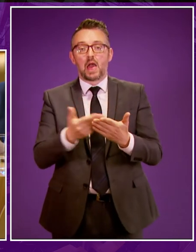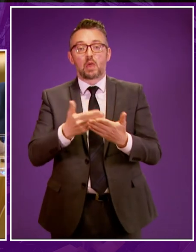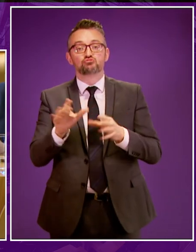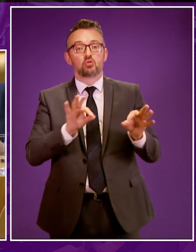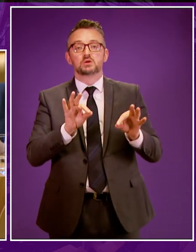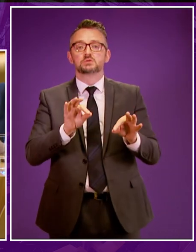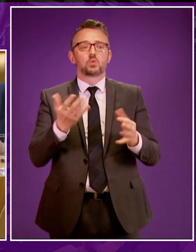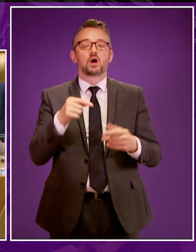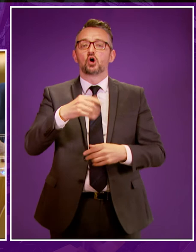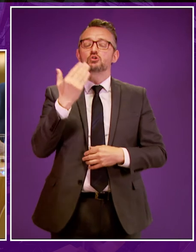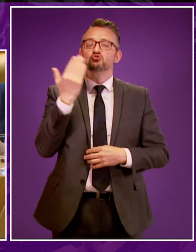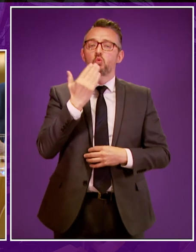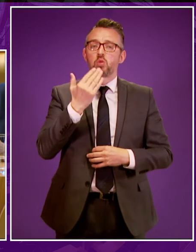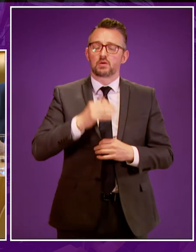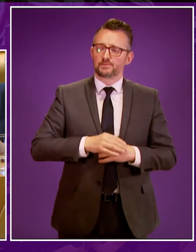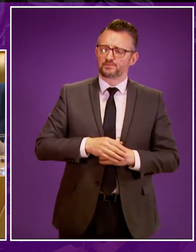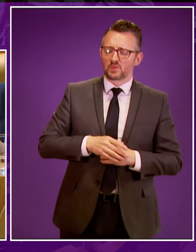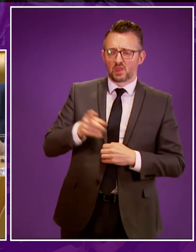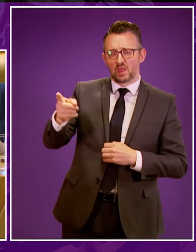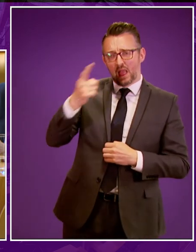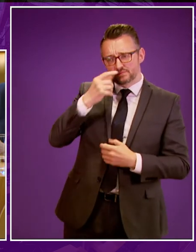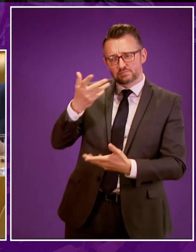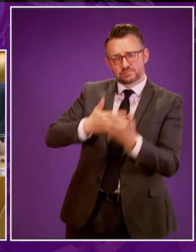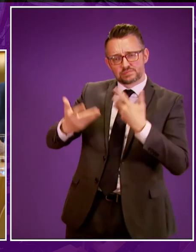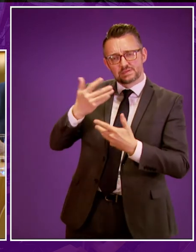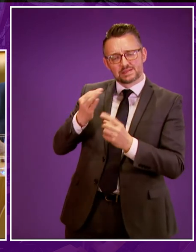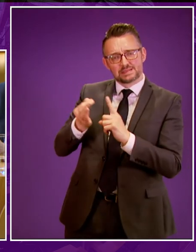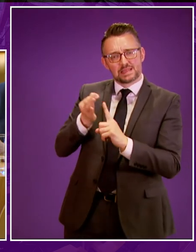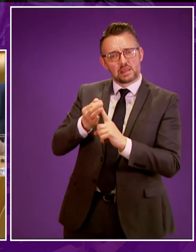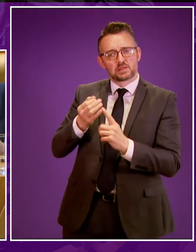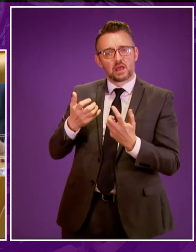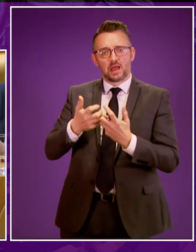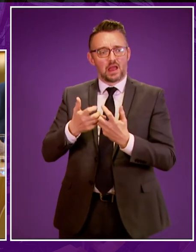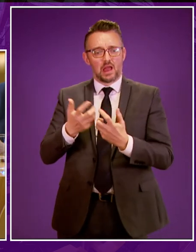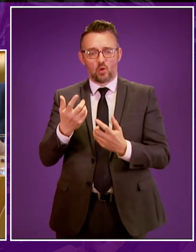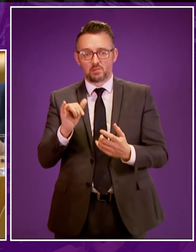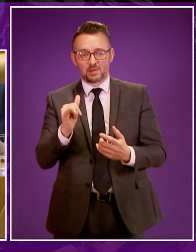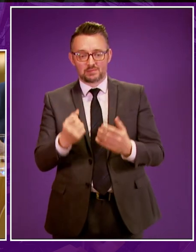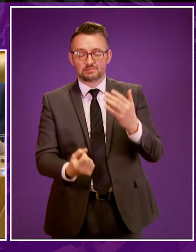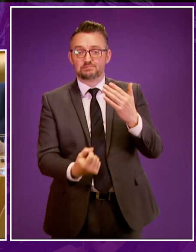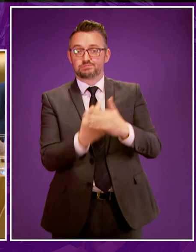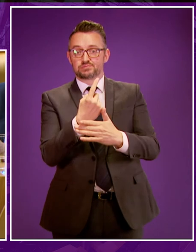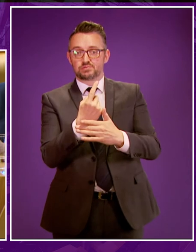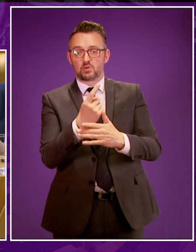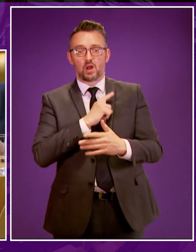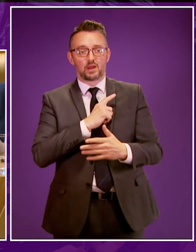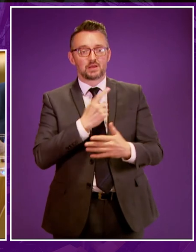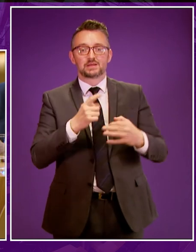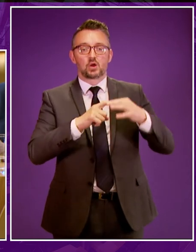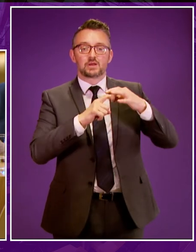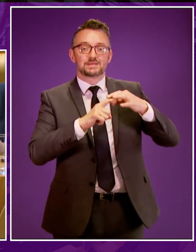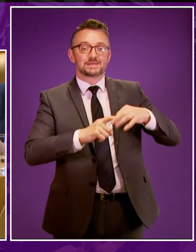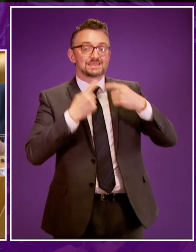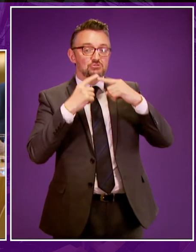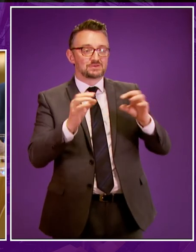offered in schools can the Minister give details on how the Scottish Government will counter any issues that may arise from lack of qualified